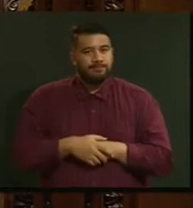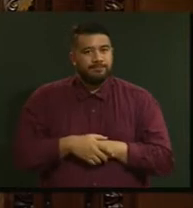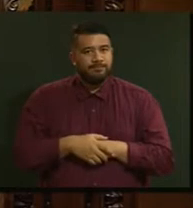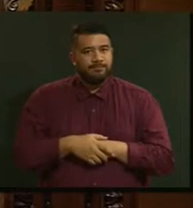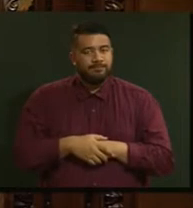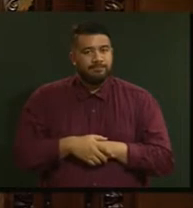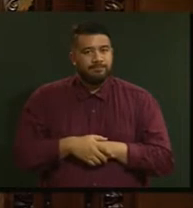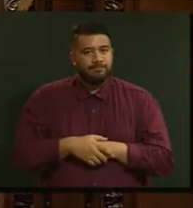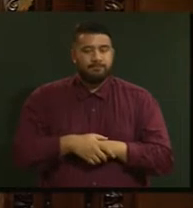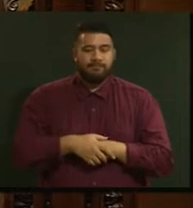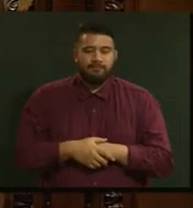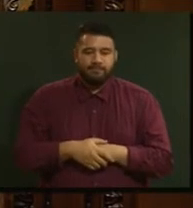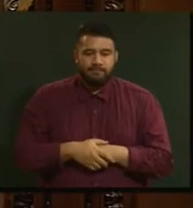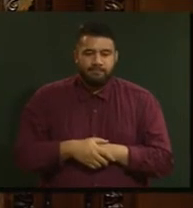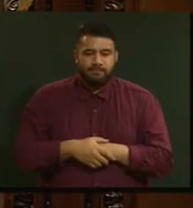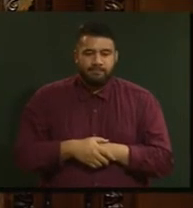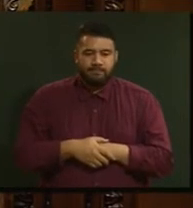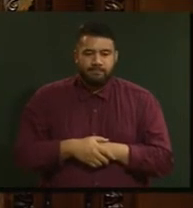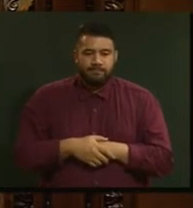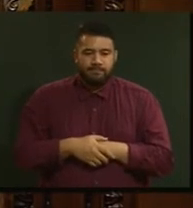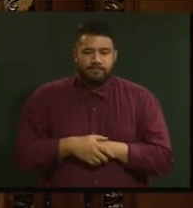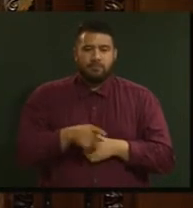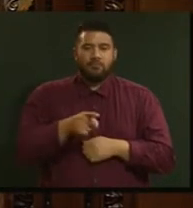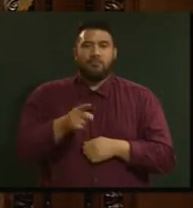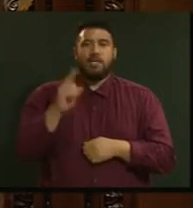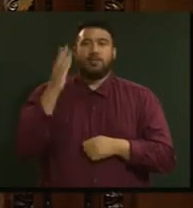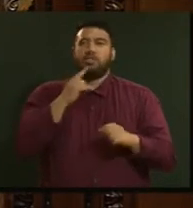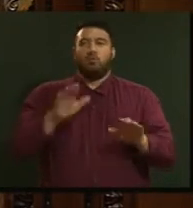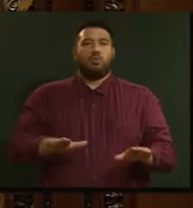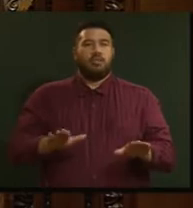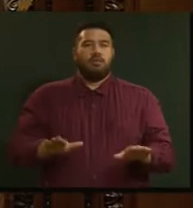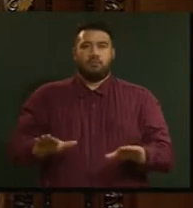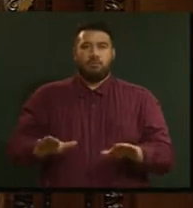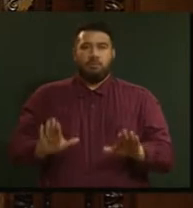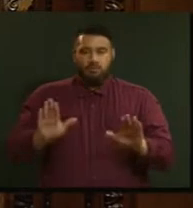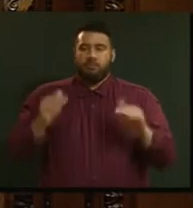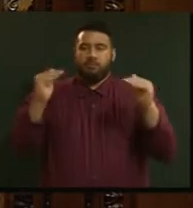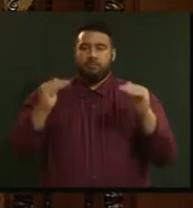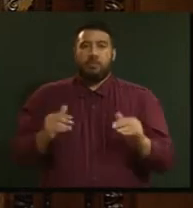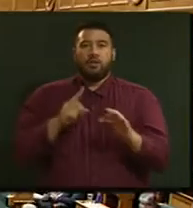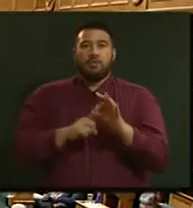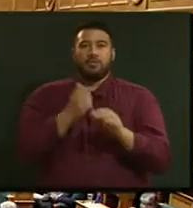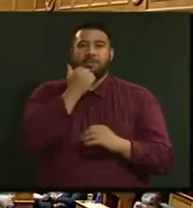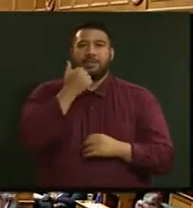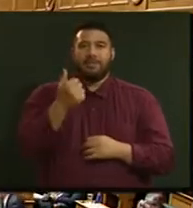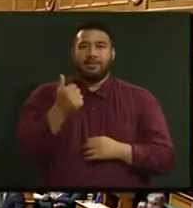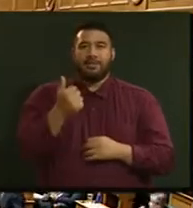Order. Order. Question number six. The Right Honourable Winston Peters.